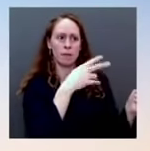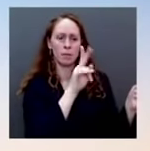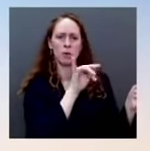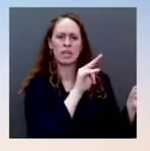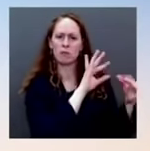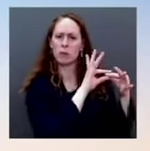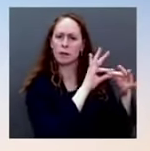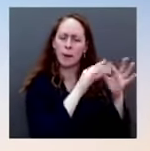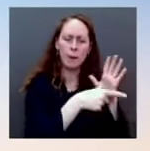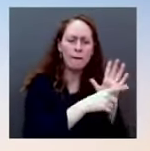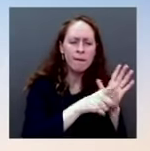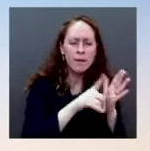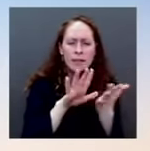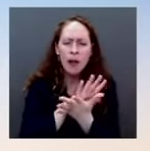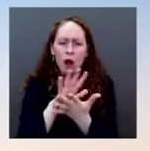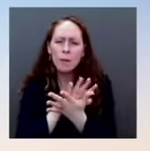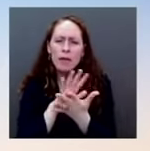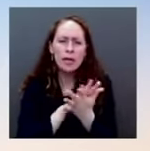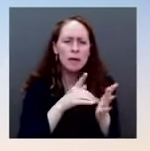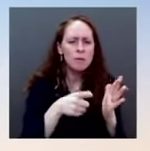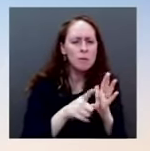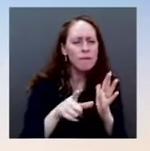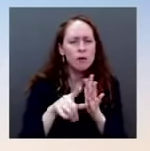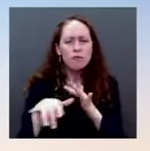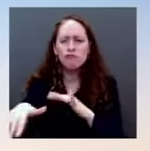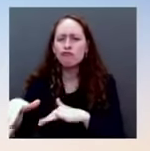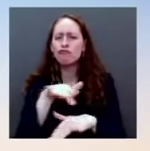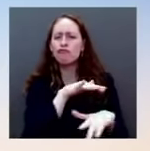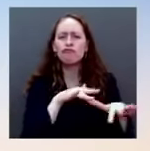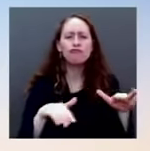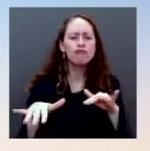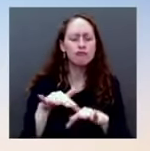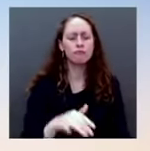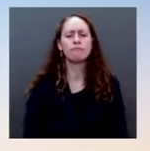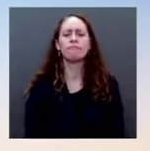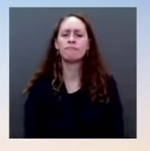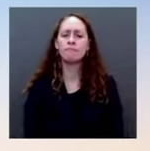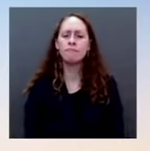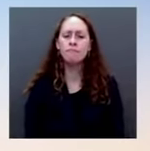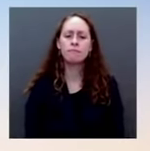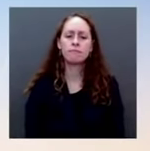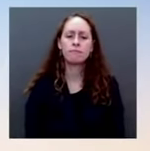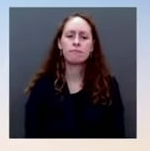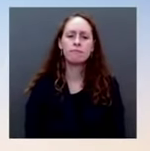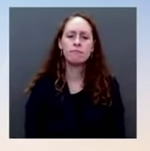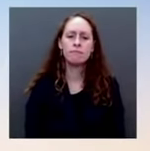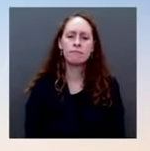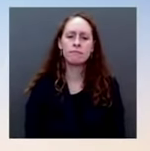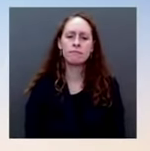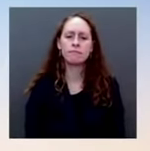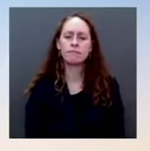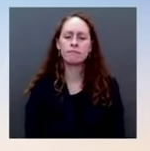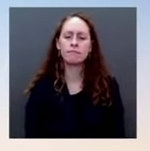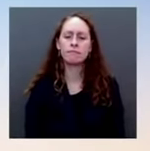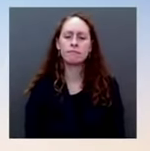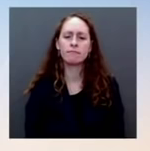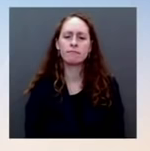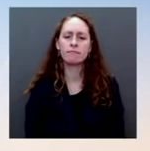steps to prevent the maintenance of a full record of those interactions.